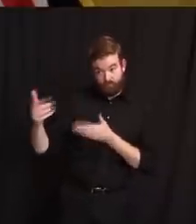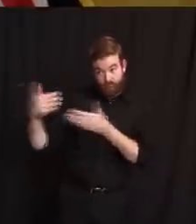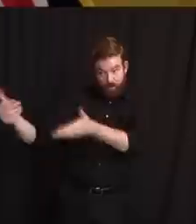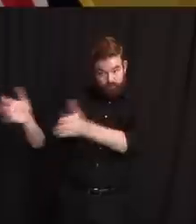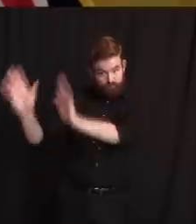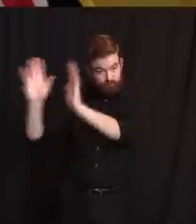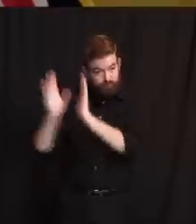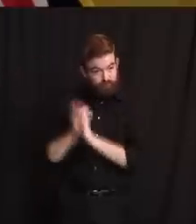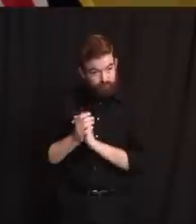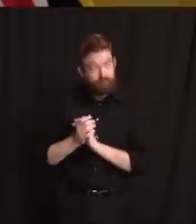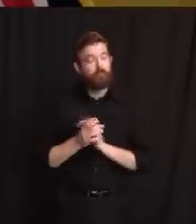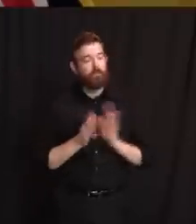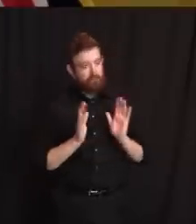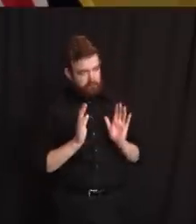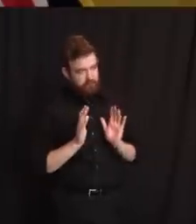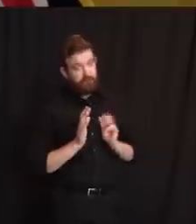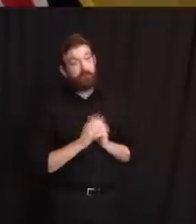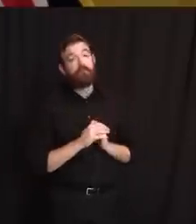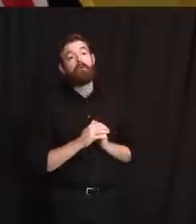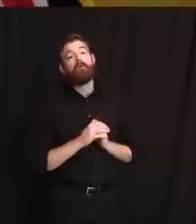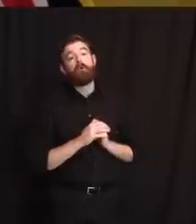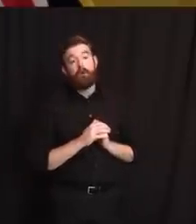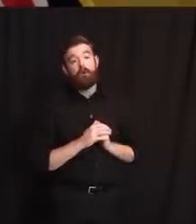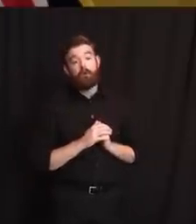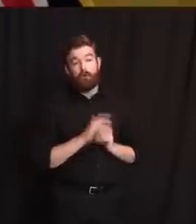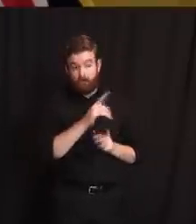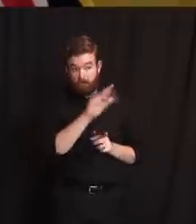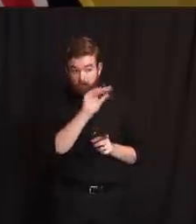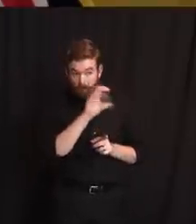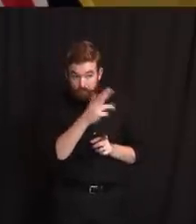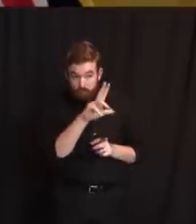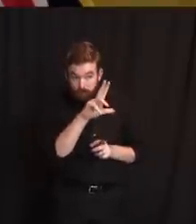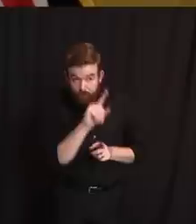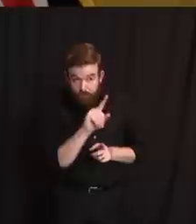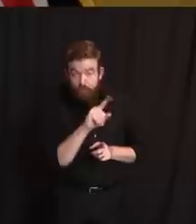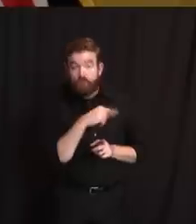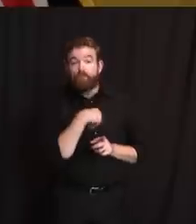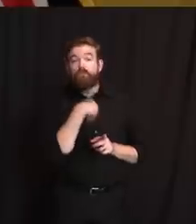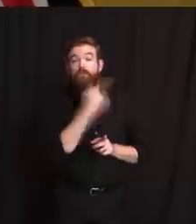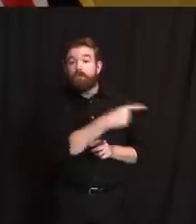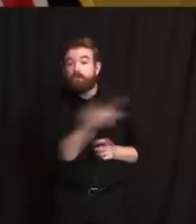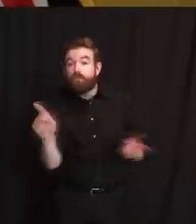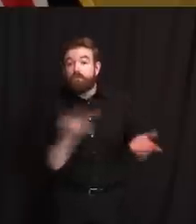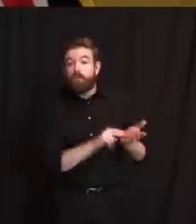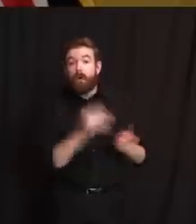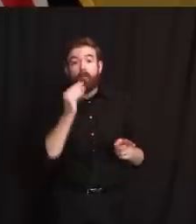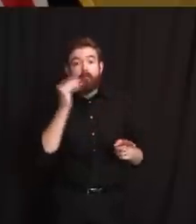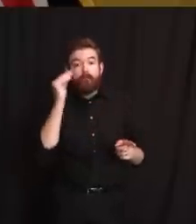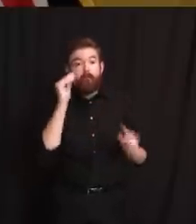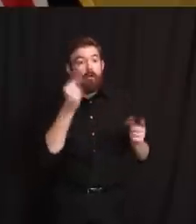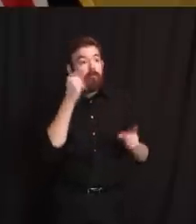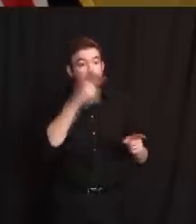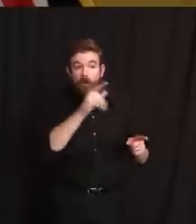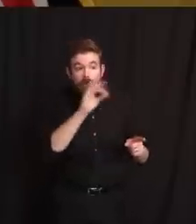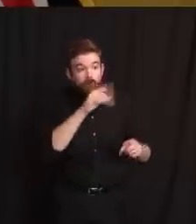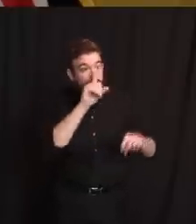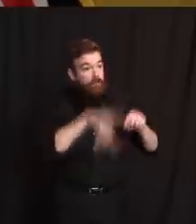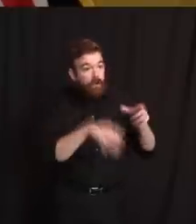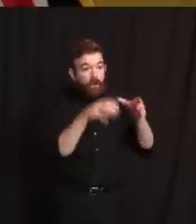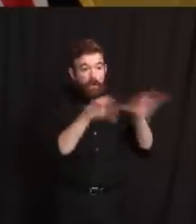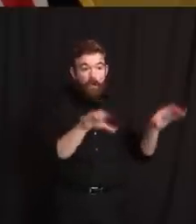put that out. We also told the long-term care facilities, if you cannot do that, you cannot admit, let us know.